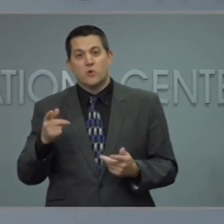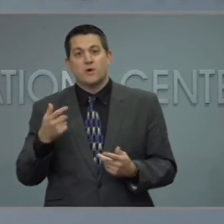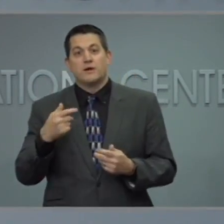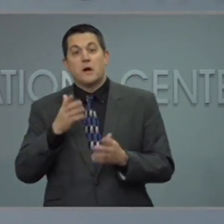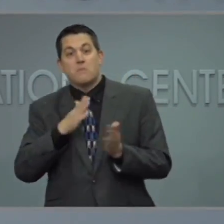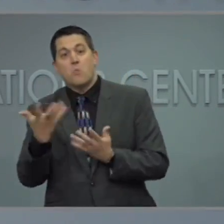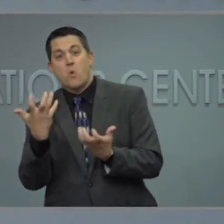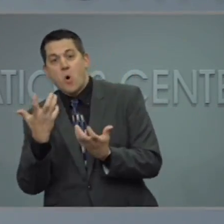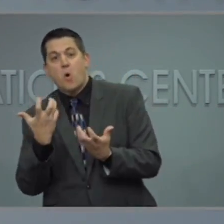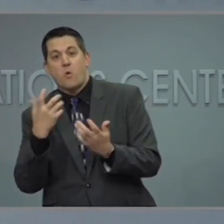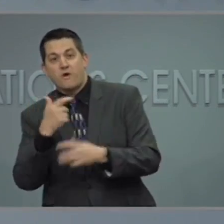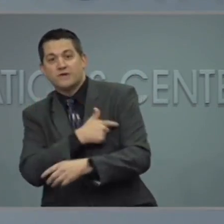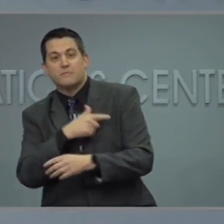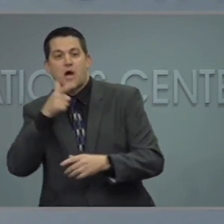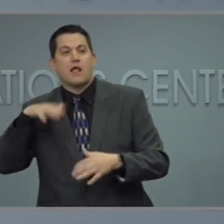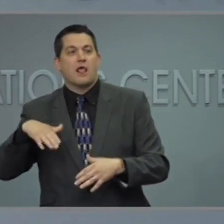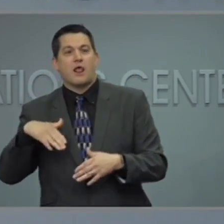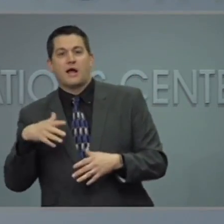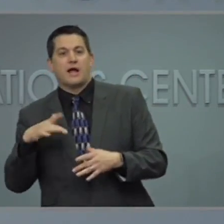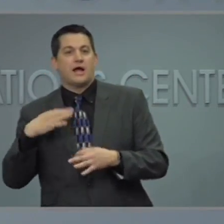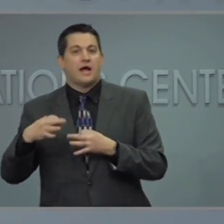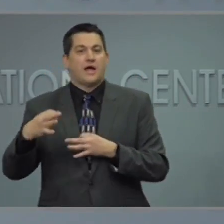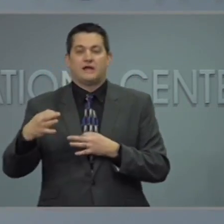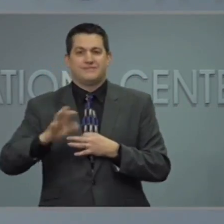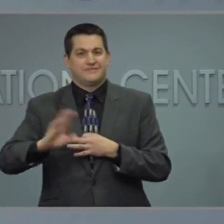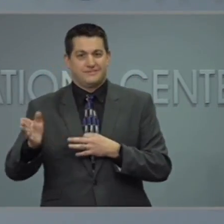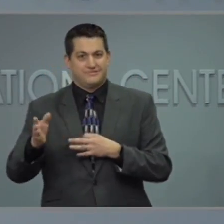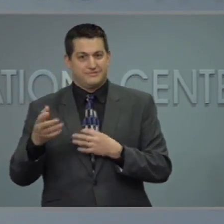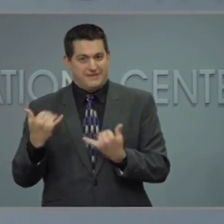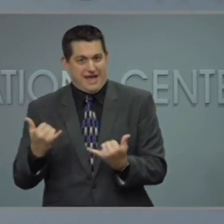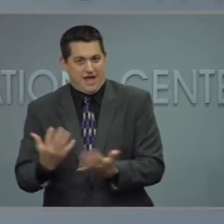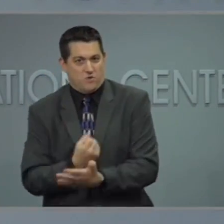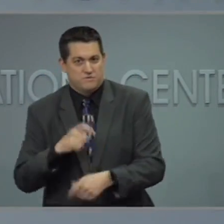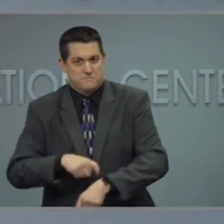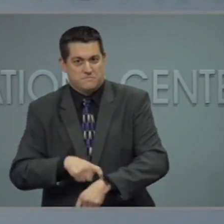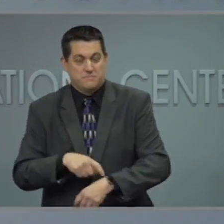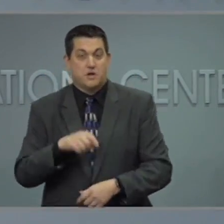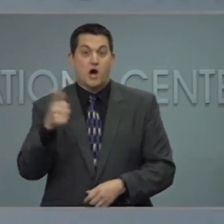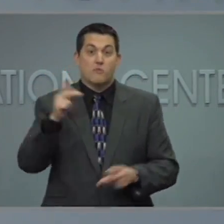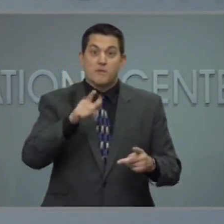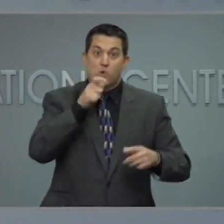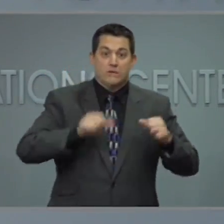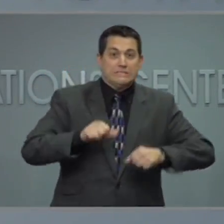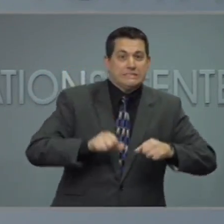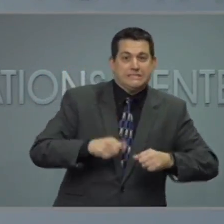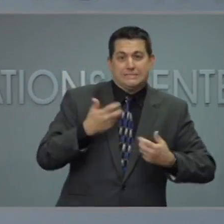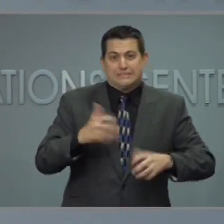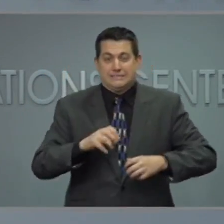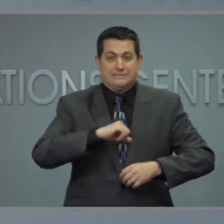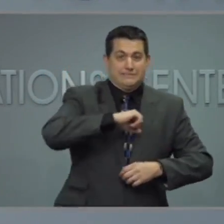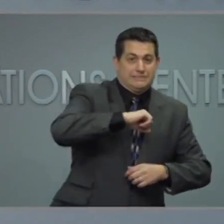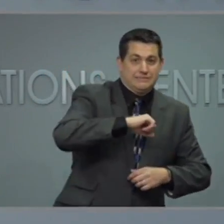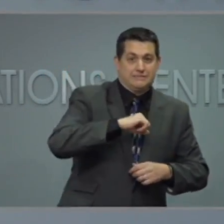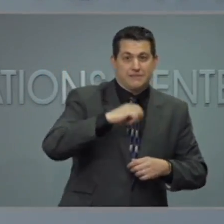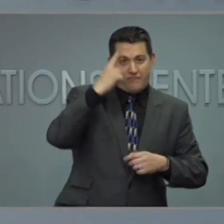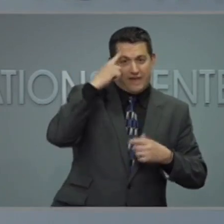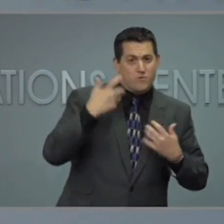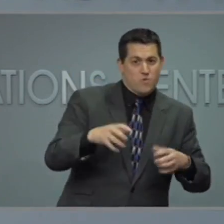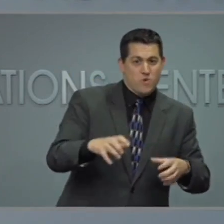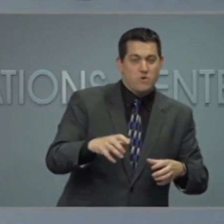shot just yet. People who aren't sure and even people who think they don't want to do it.